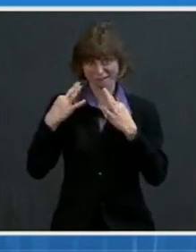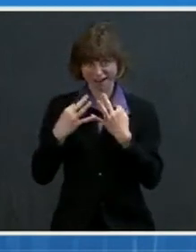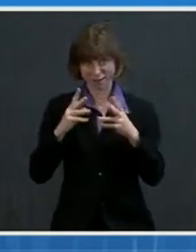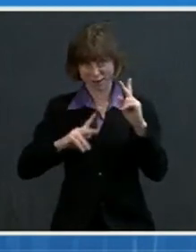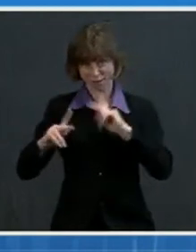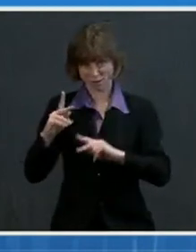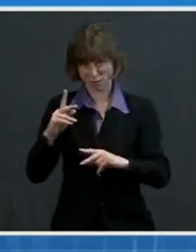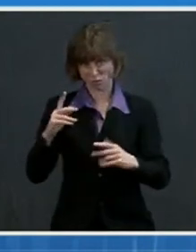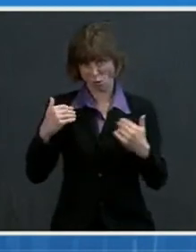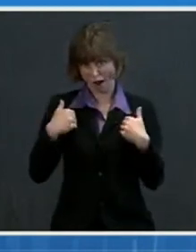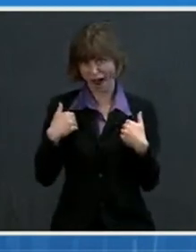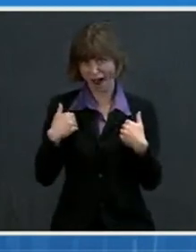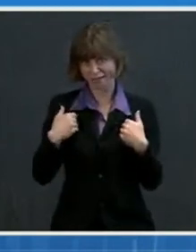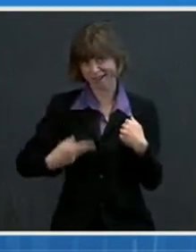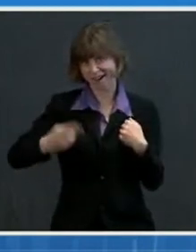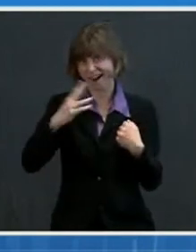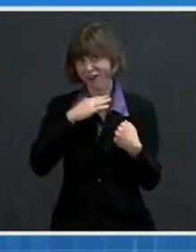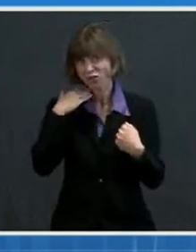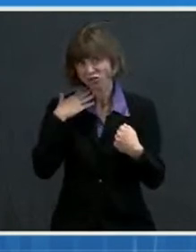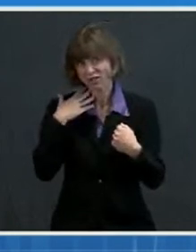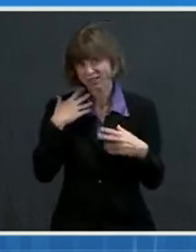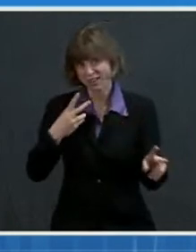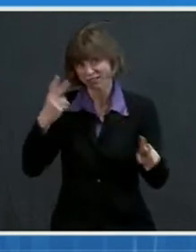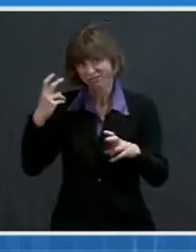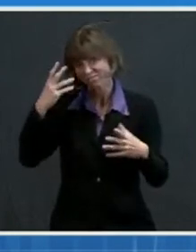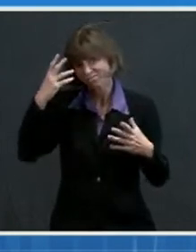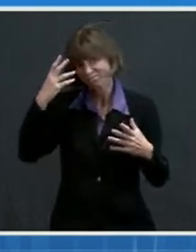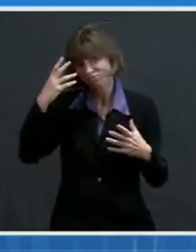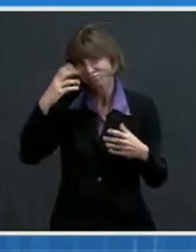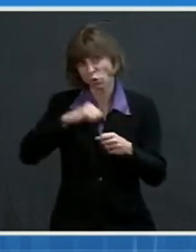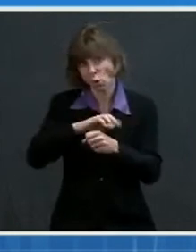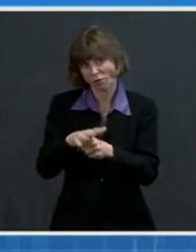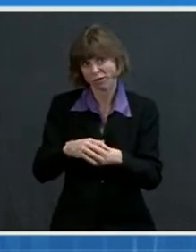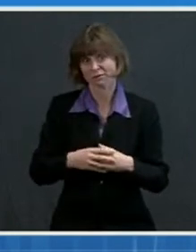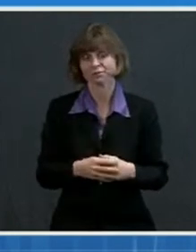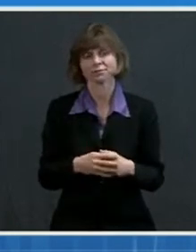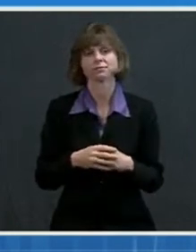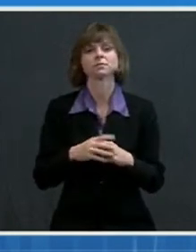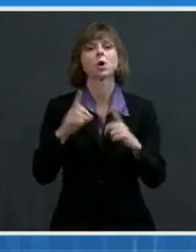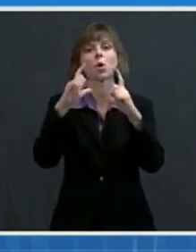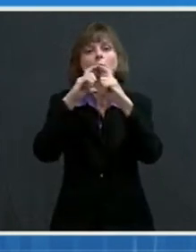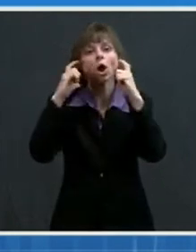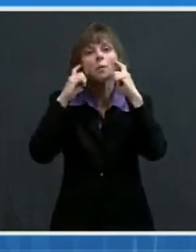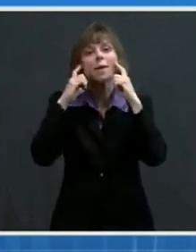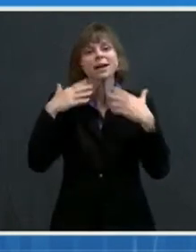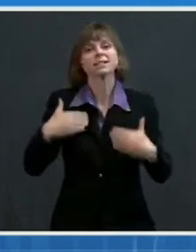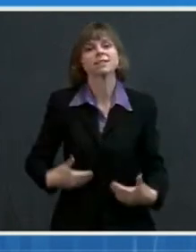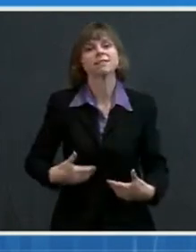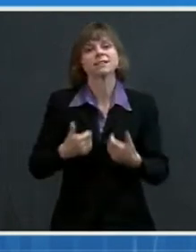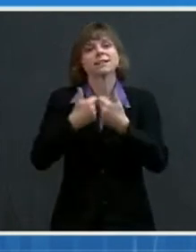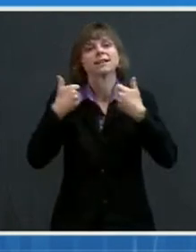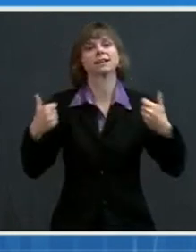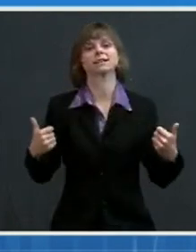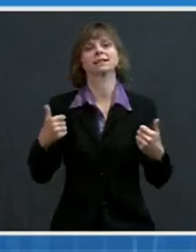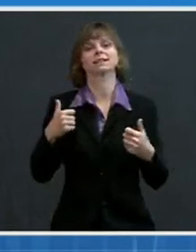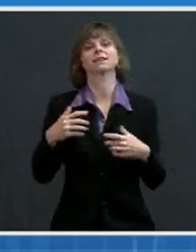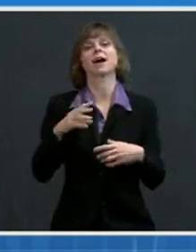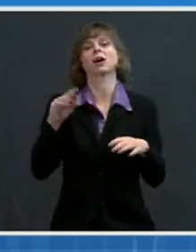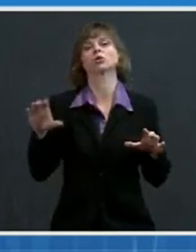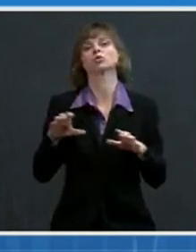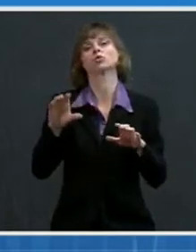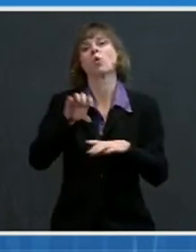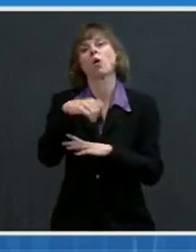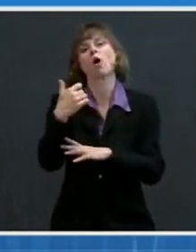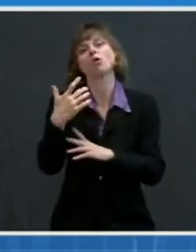member, who is at increased risk of COVID. Wear masks, physically distance and practice other prevention measures when visiting with